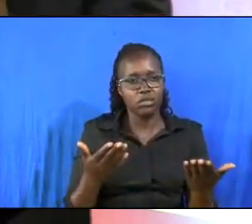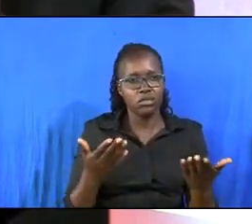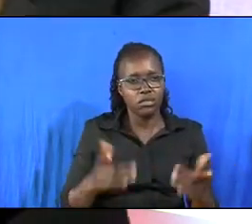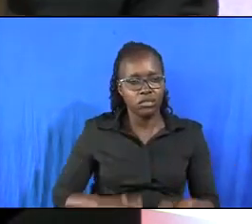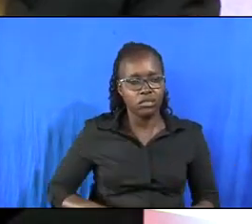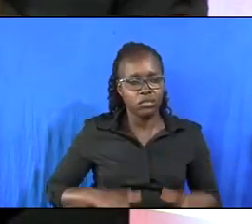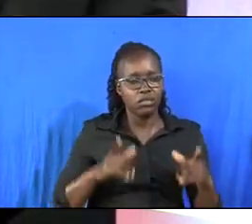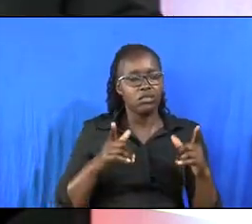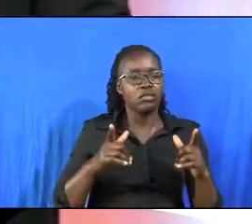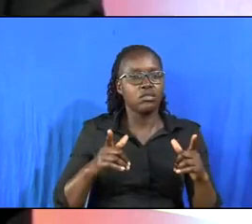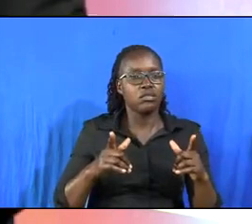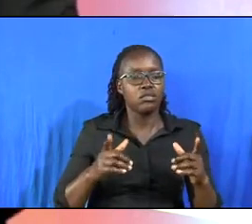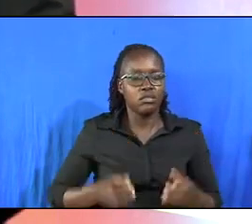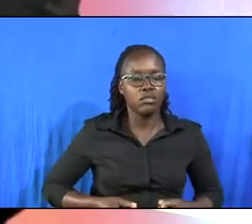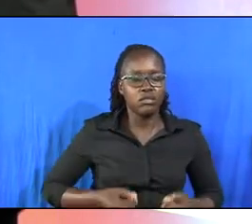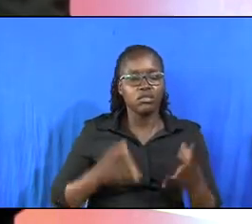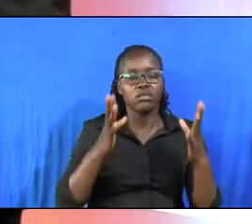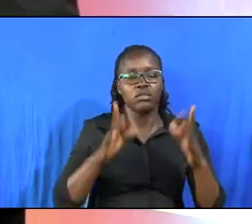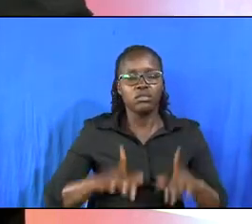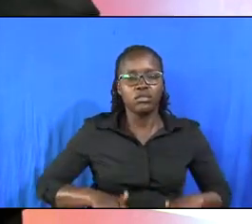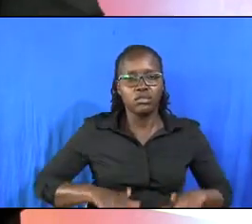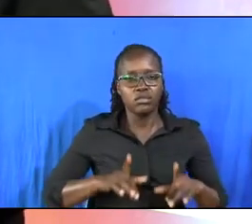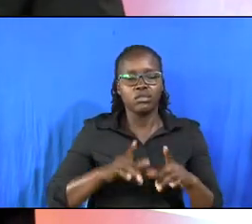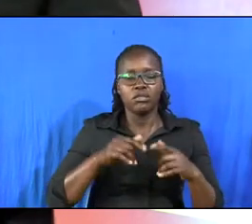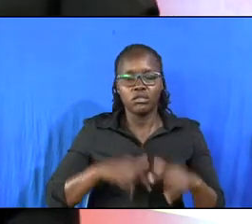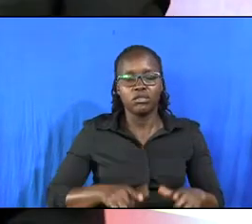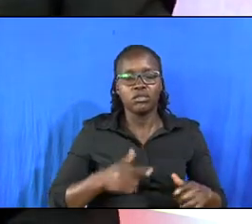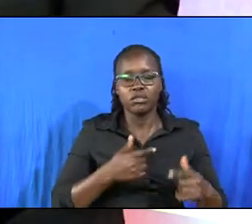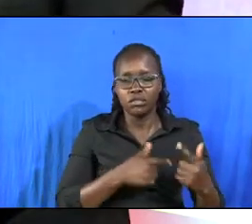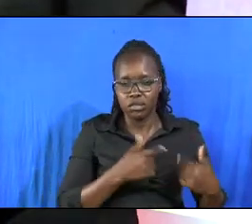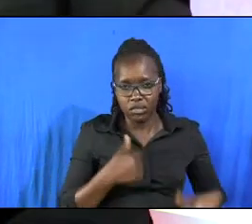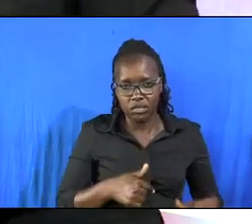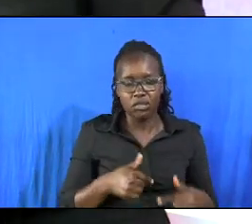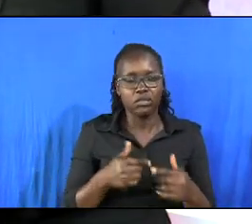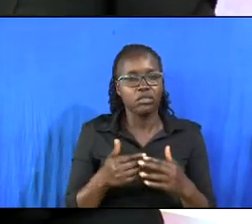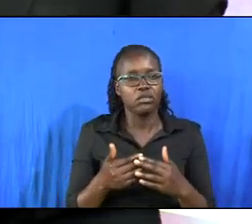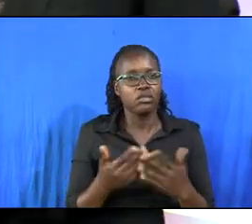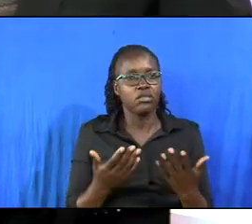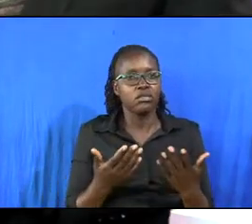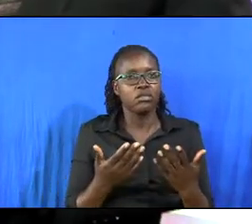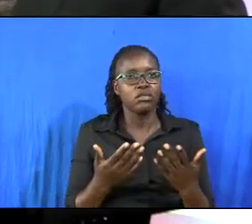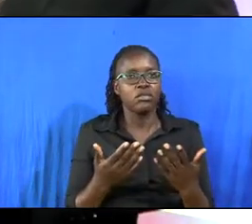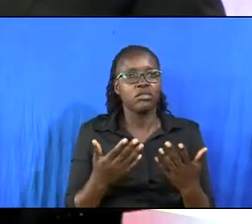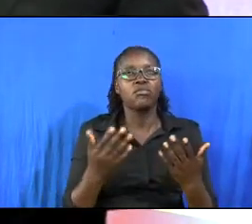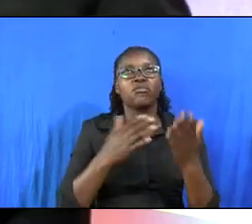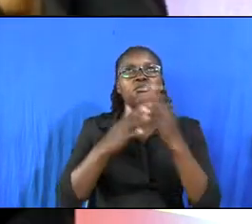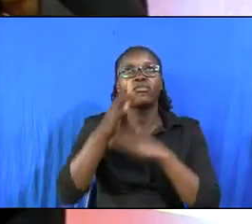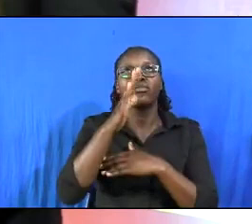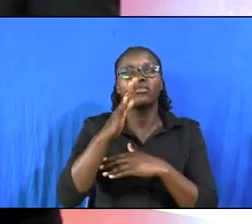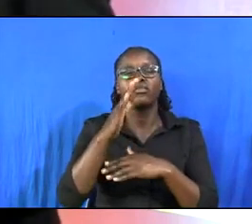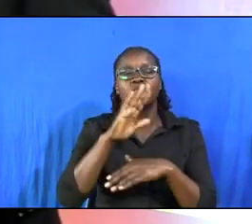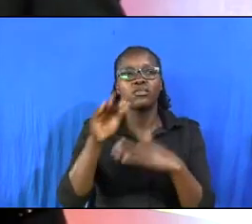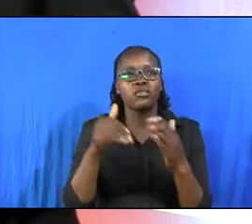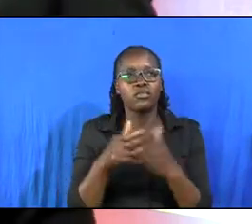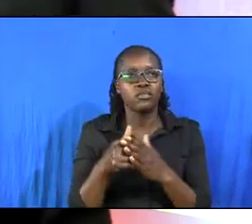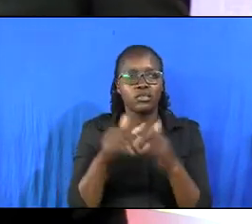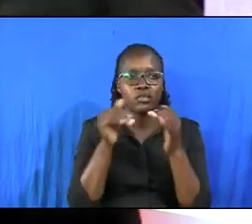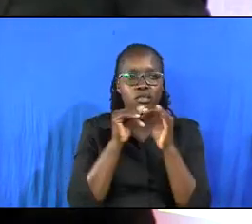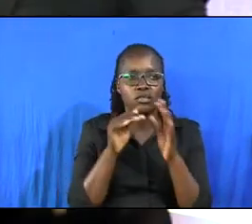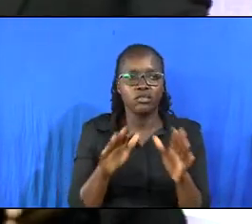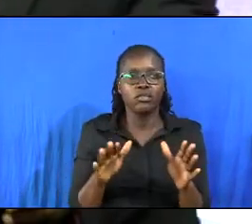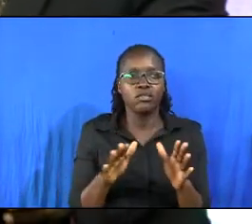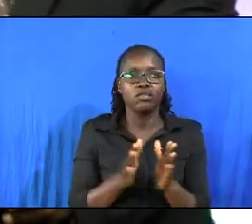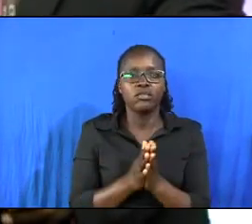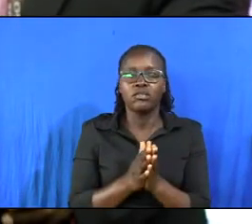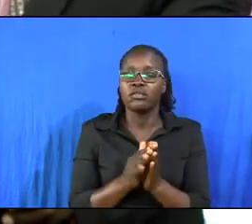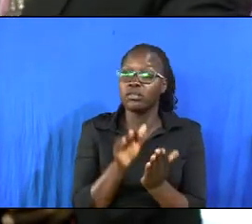lead a life of sacrifice. Let our hearts be full of gratitude to God for all his blessings that